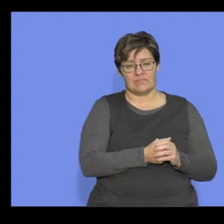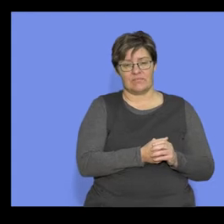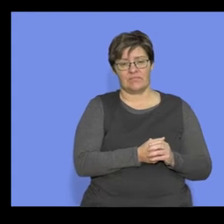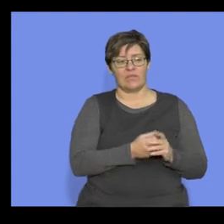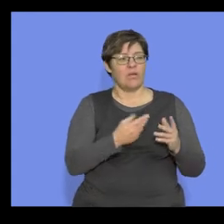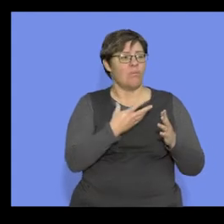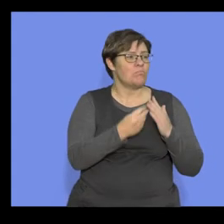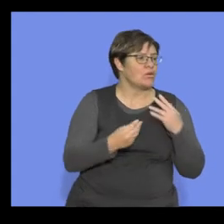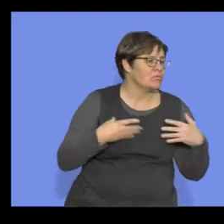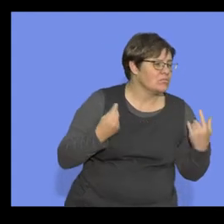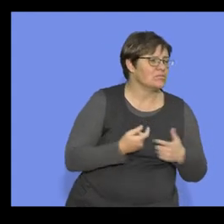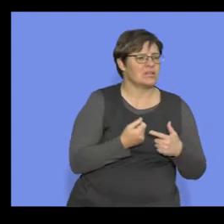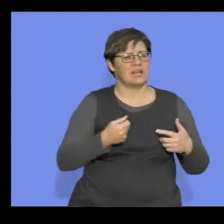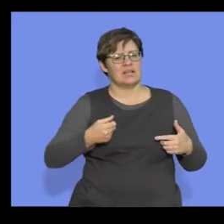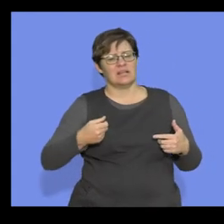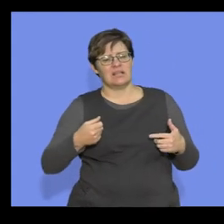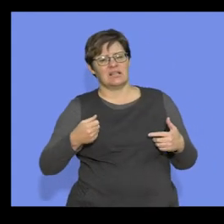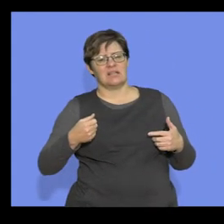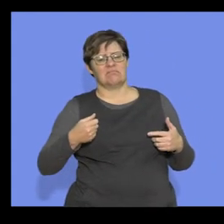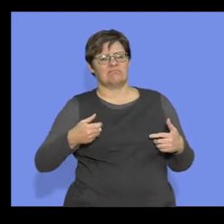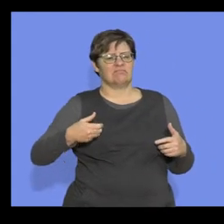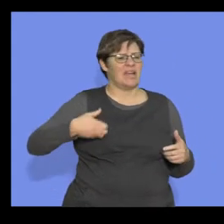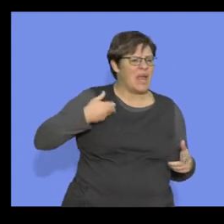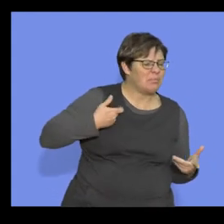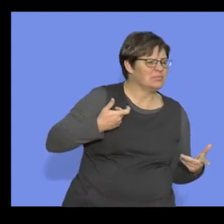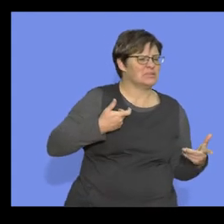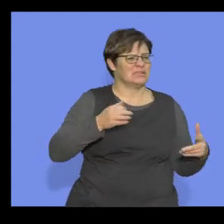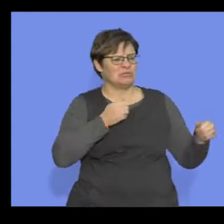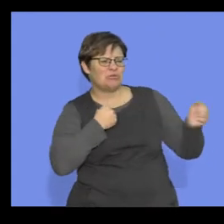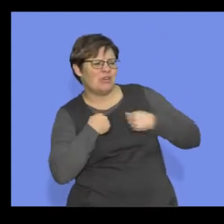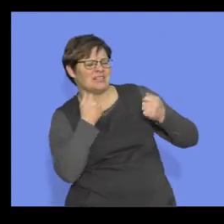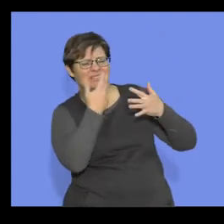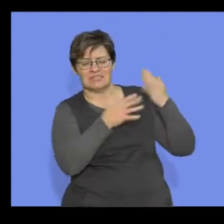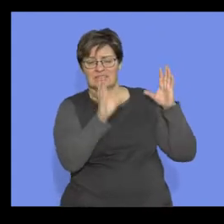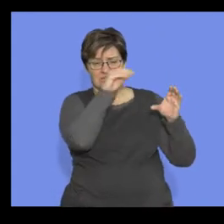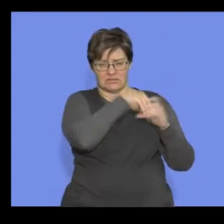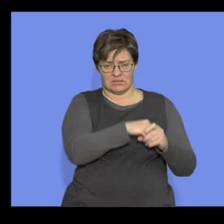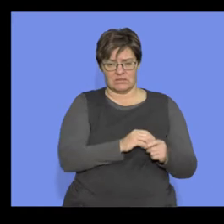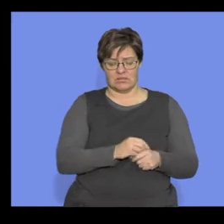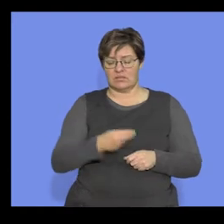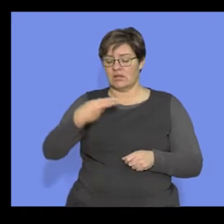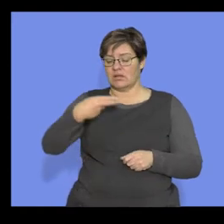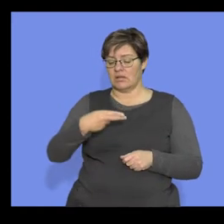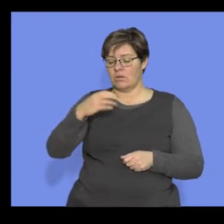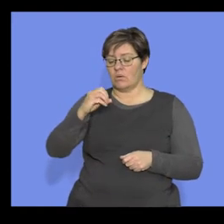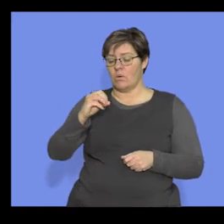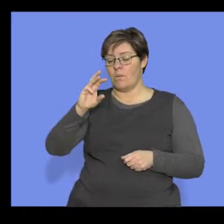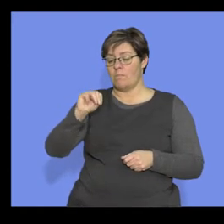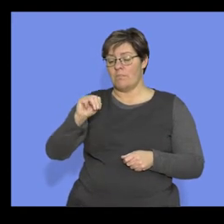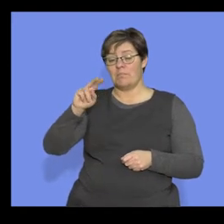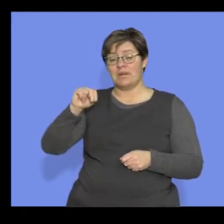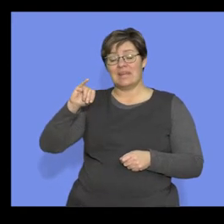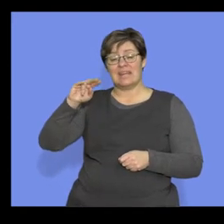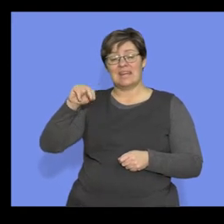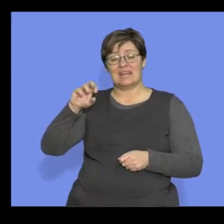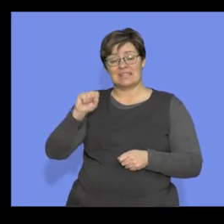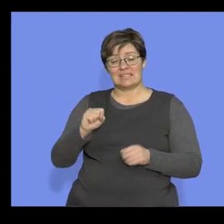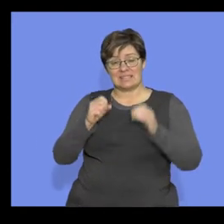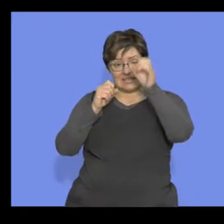group. We're modern humans, chimpanzees. We're with them. Then they asked you what is homnids.